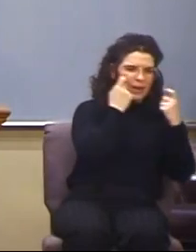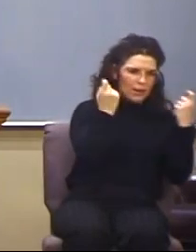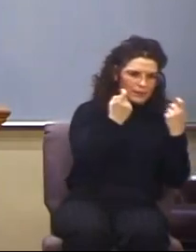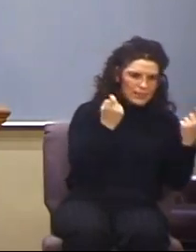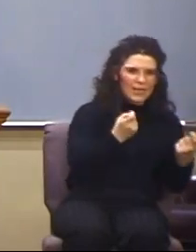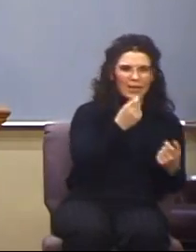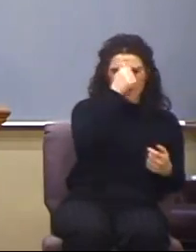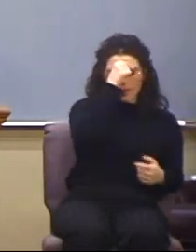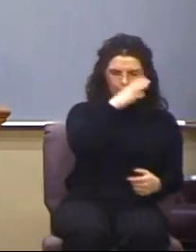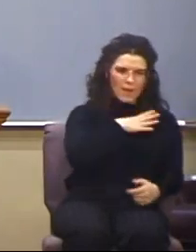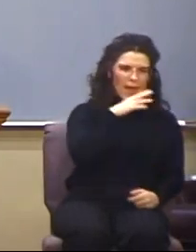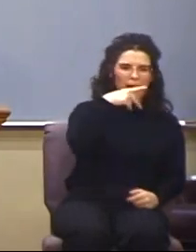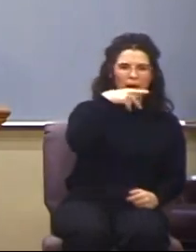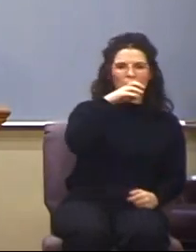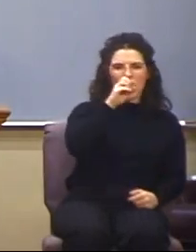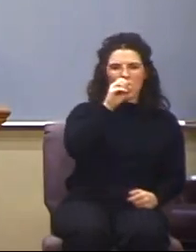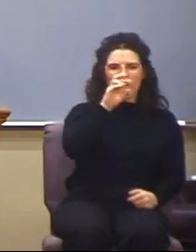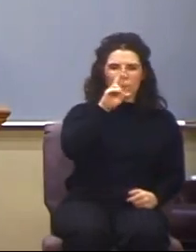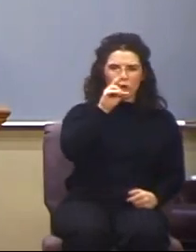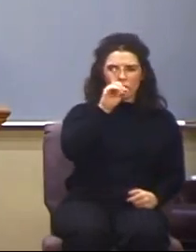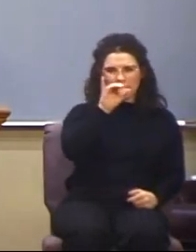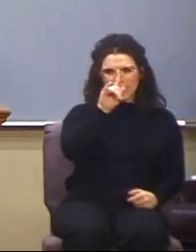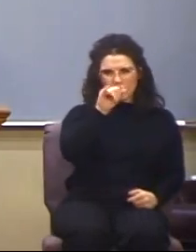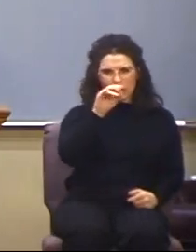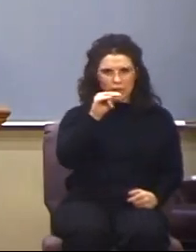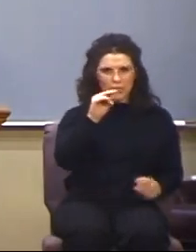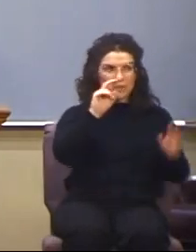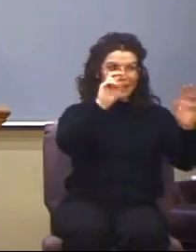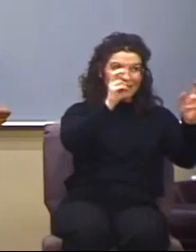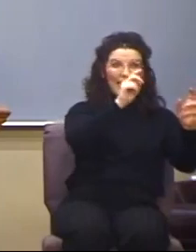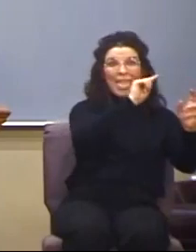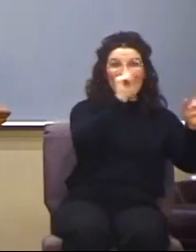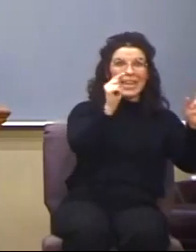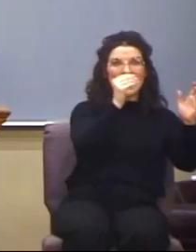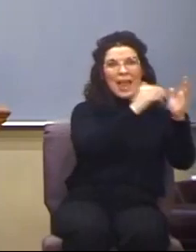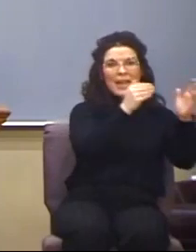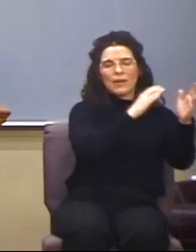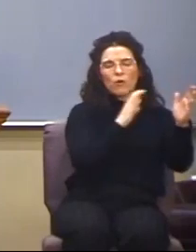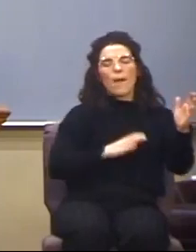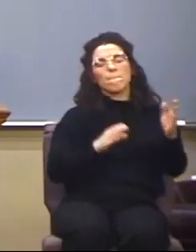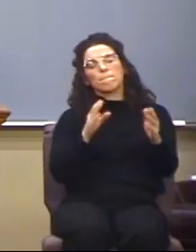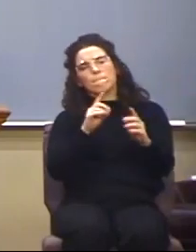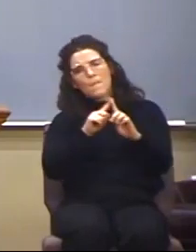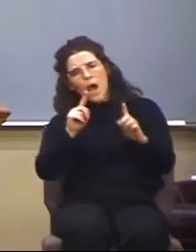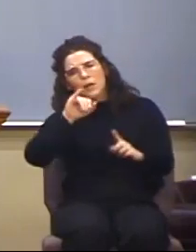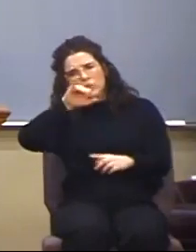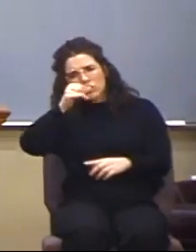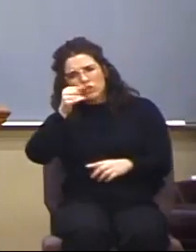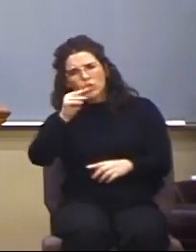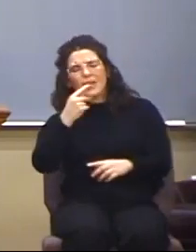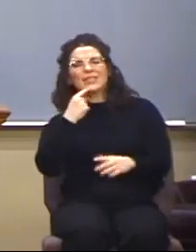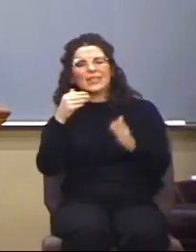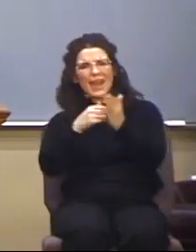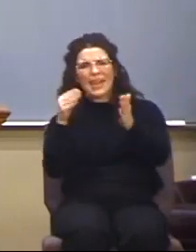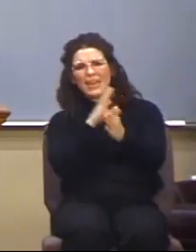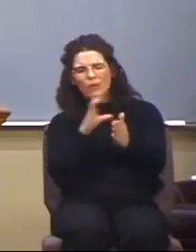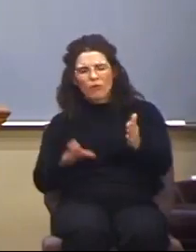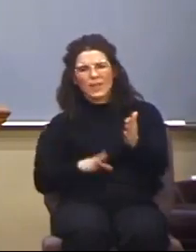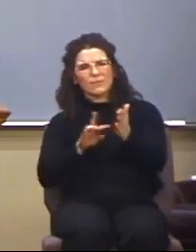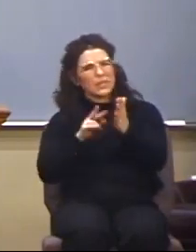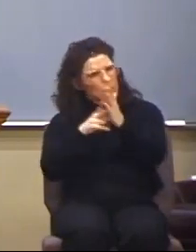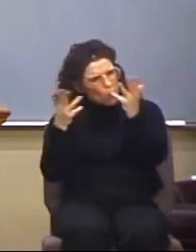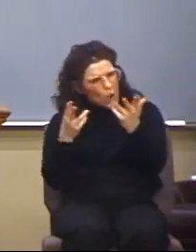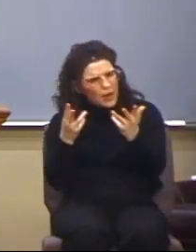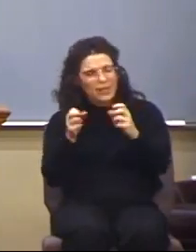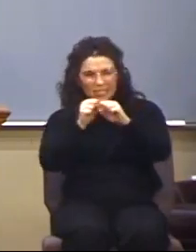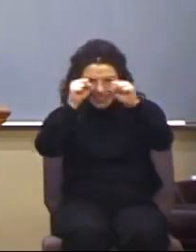he refers to it as the spirit of Antichrist. That is, the teaching, the system of revelation,